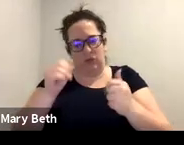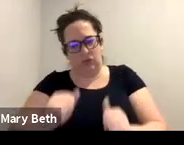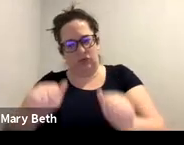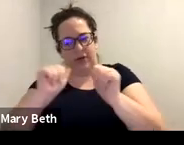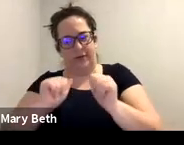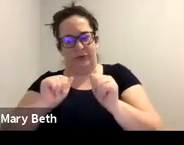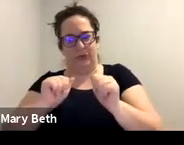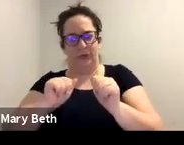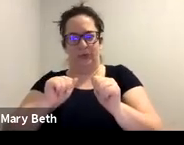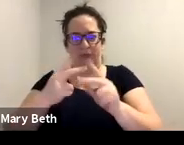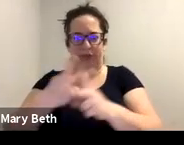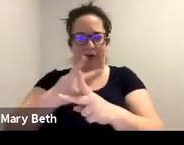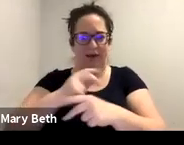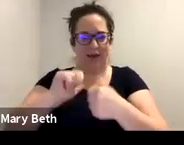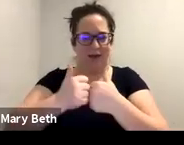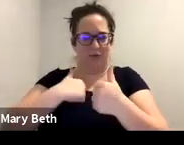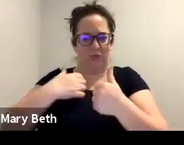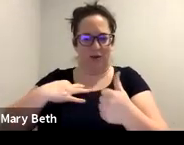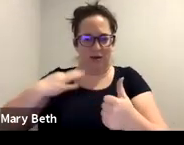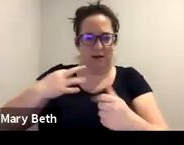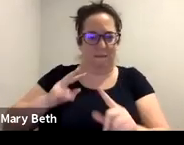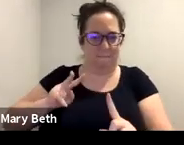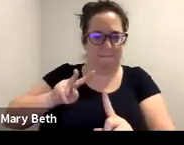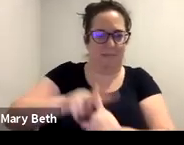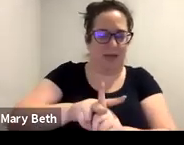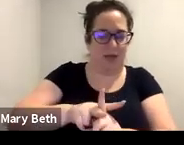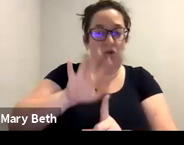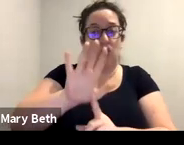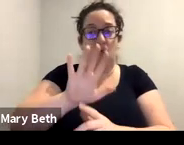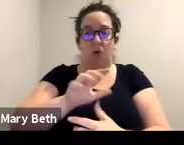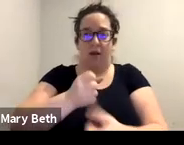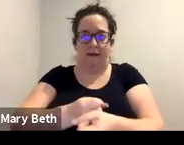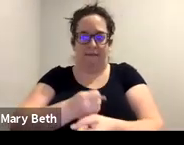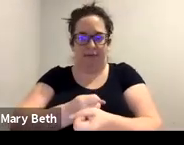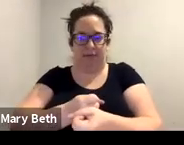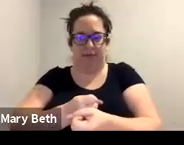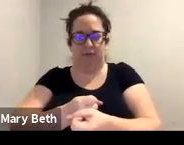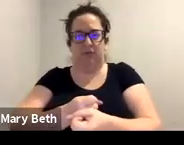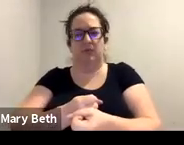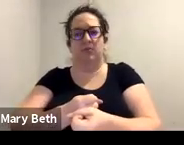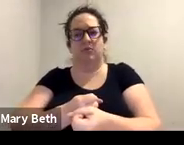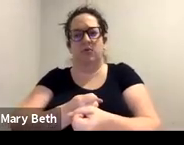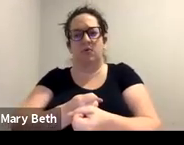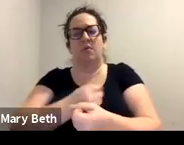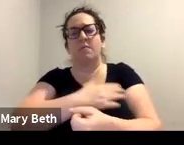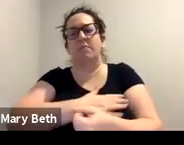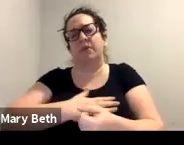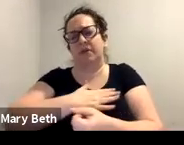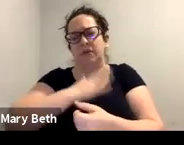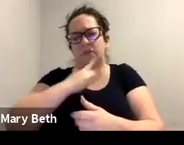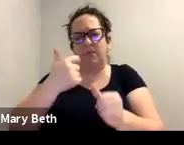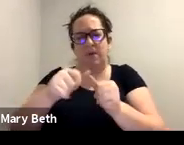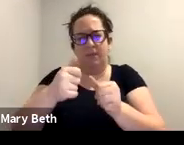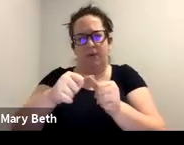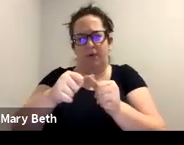applying it to your advocacy. So just remembering just like you, all of us, like in the end, what we're trying to do